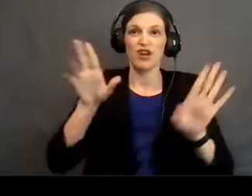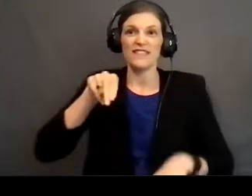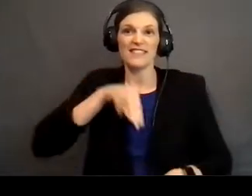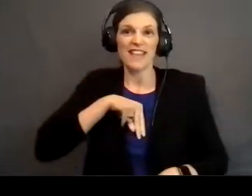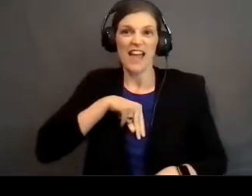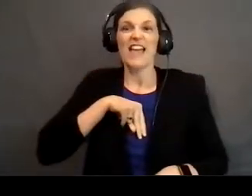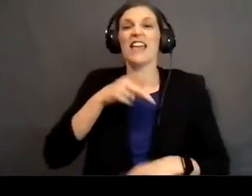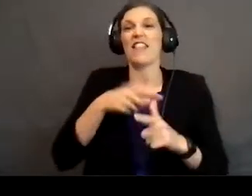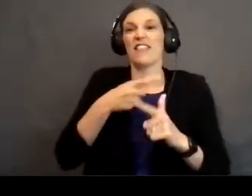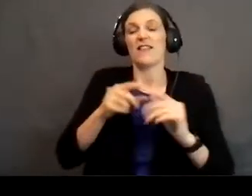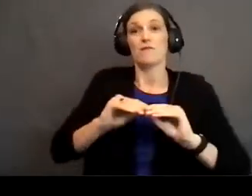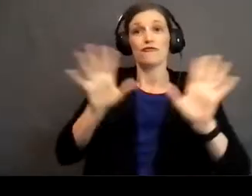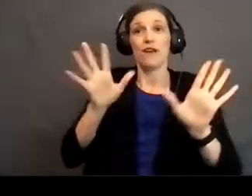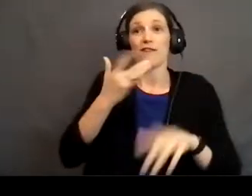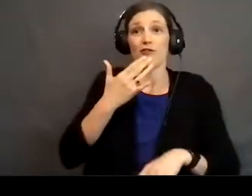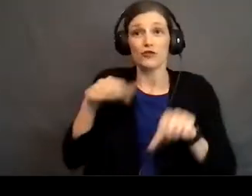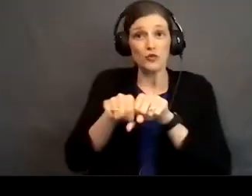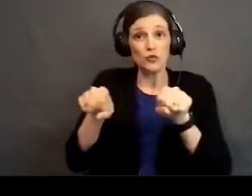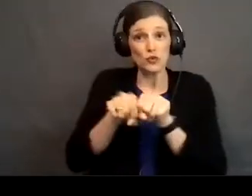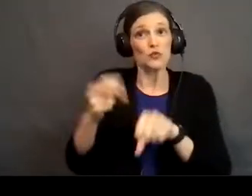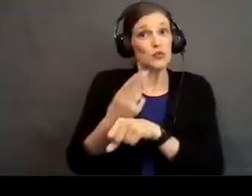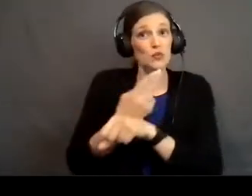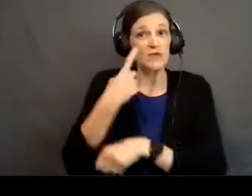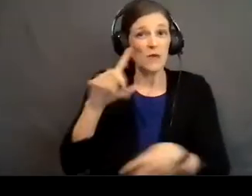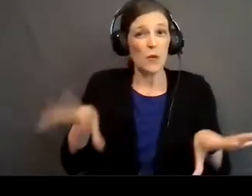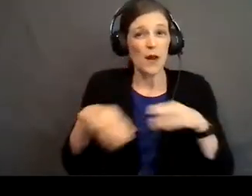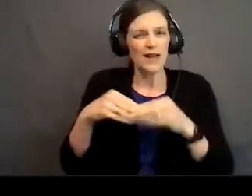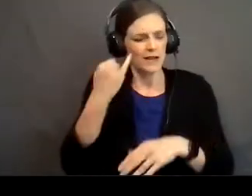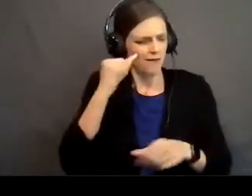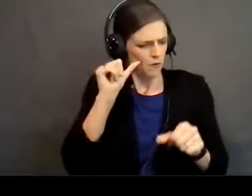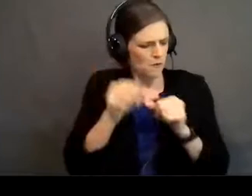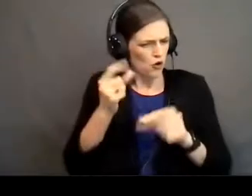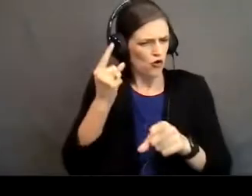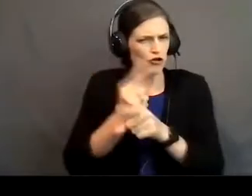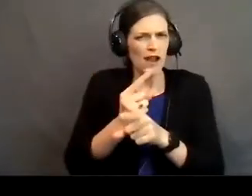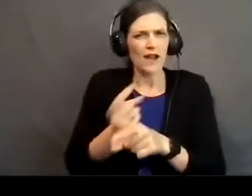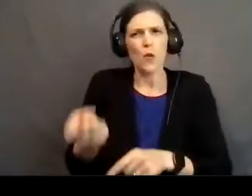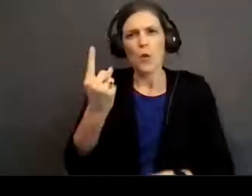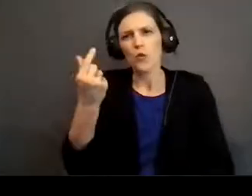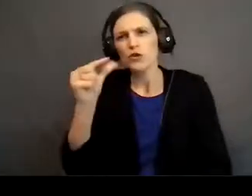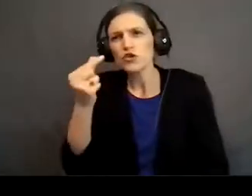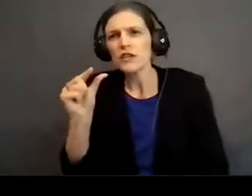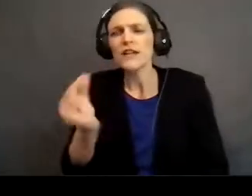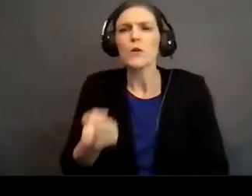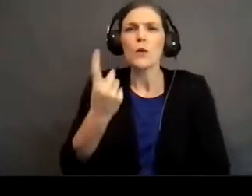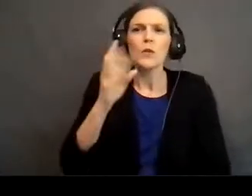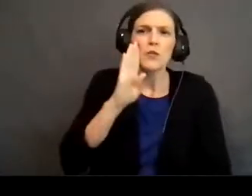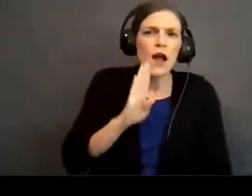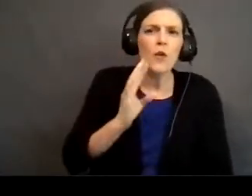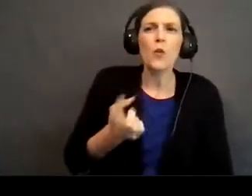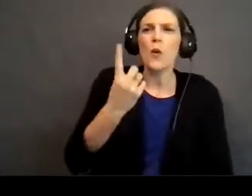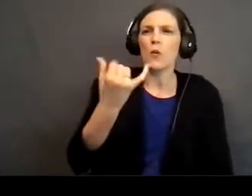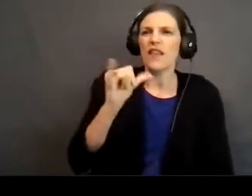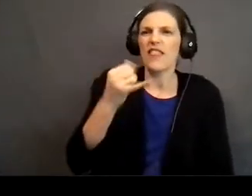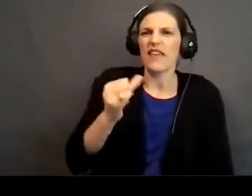bright colored Converse to wear to the wedding. And if I remember correctly, it was like one of them was green and one of them was brown and one of them was yellow.